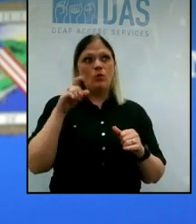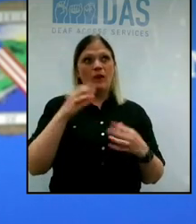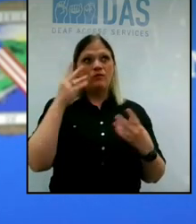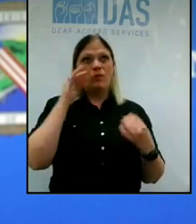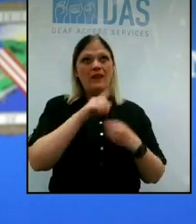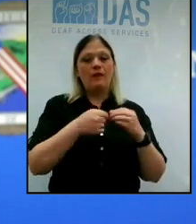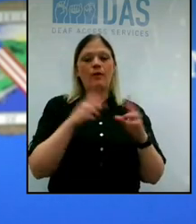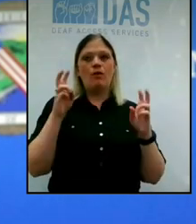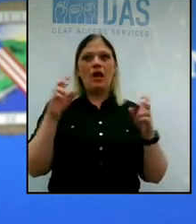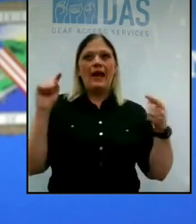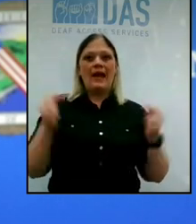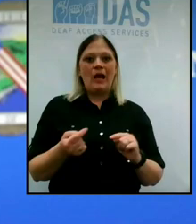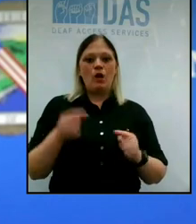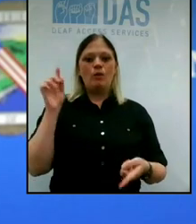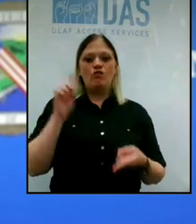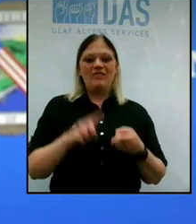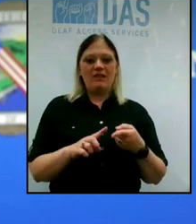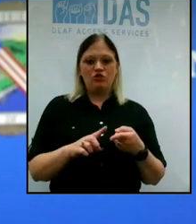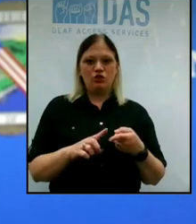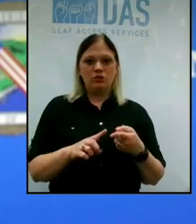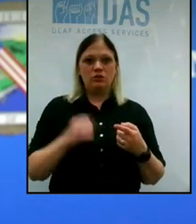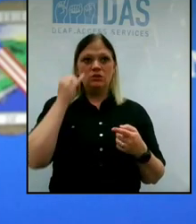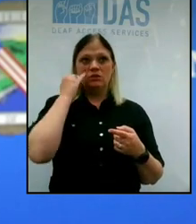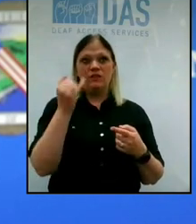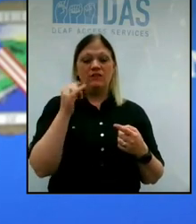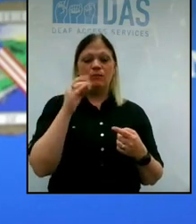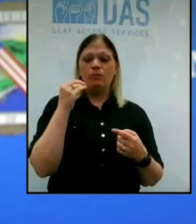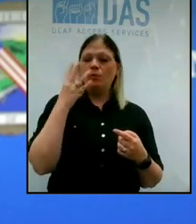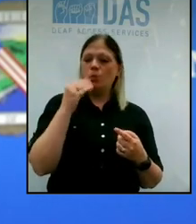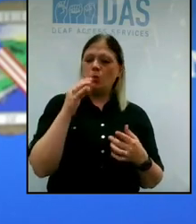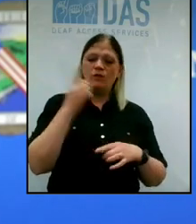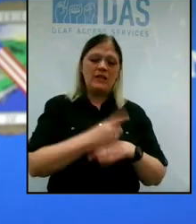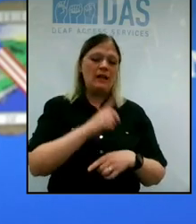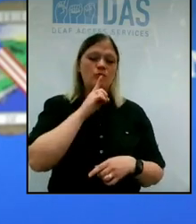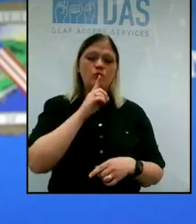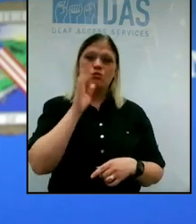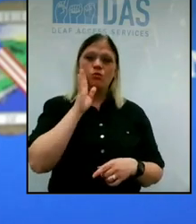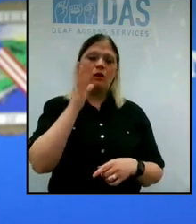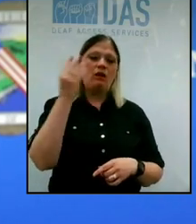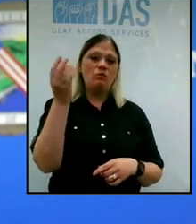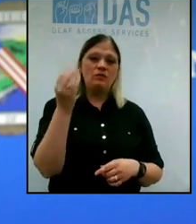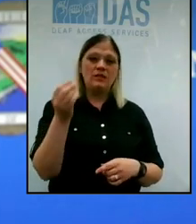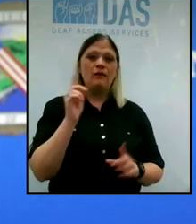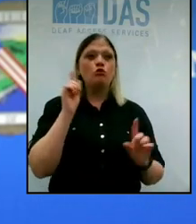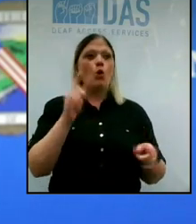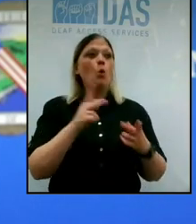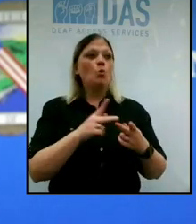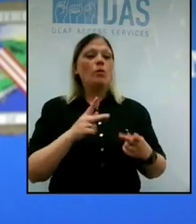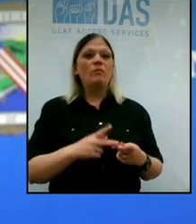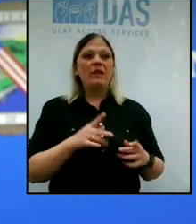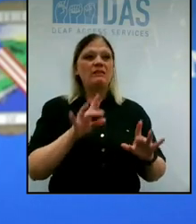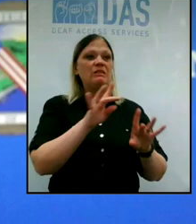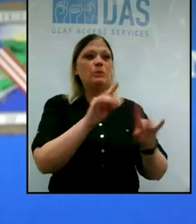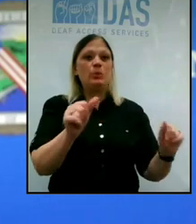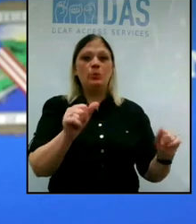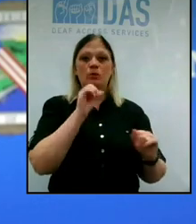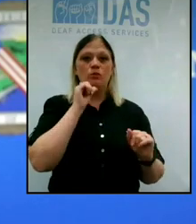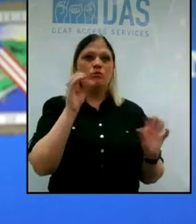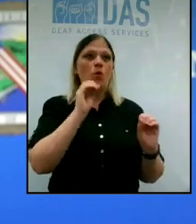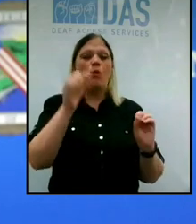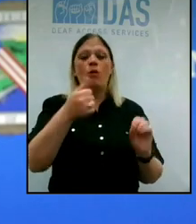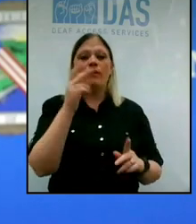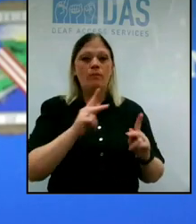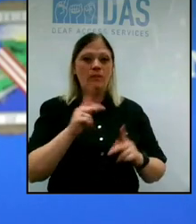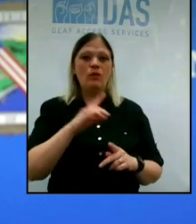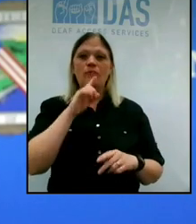harm reduction. If you're going to go outside and it's a beautiful day, and I'm sure you will, you know, try to go to a place where there aren't going to be other people. I know our